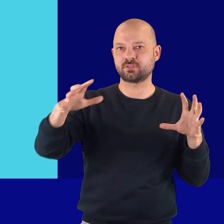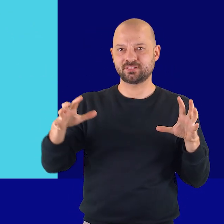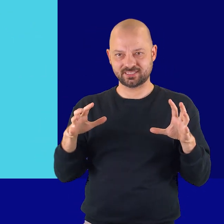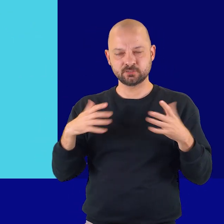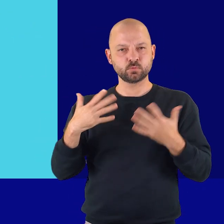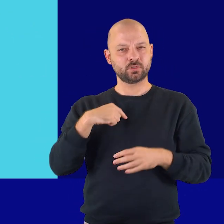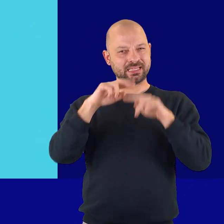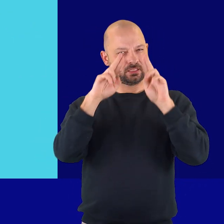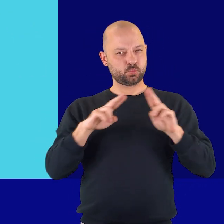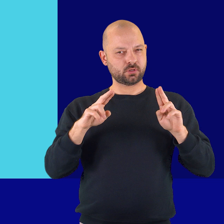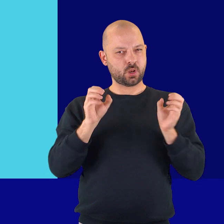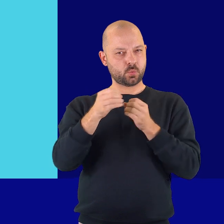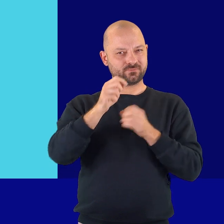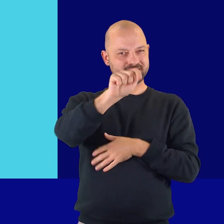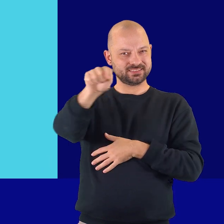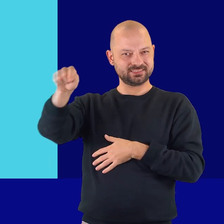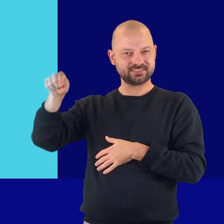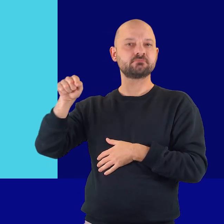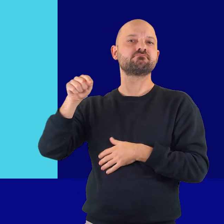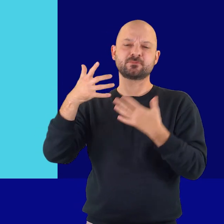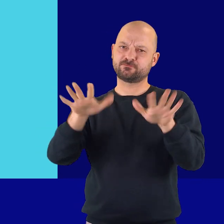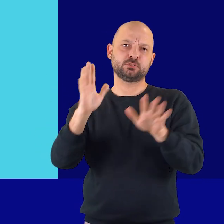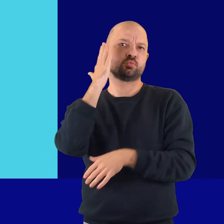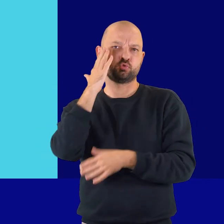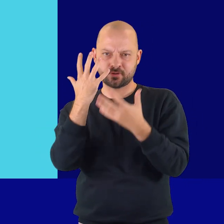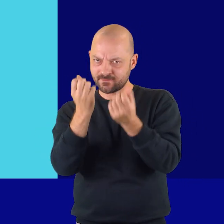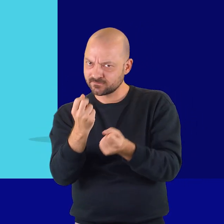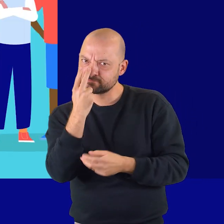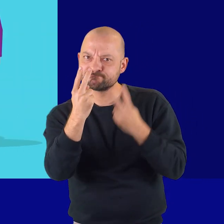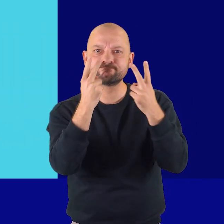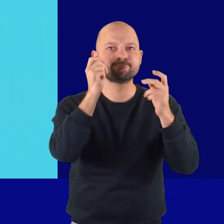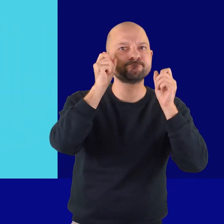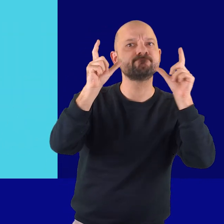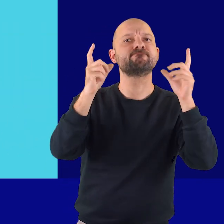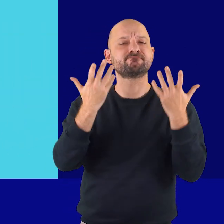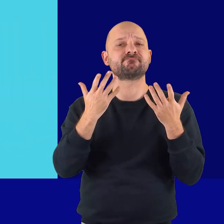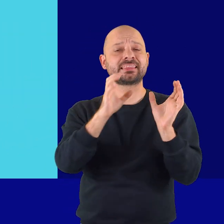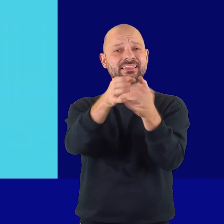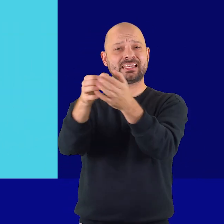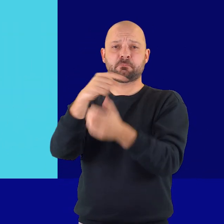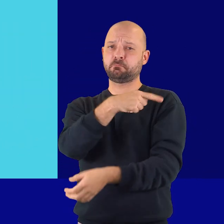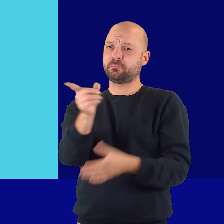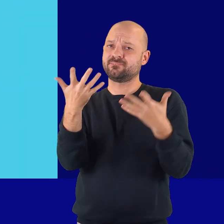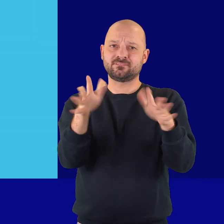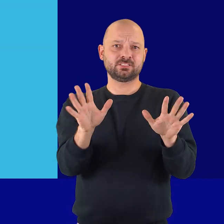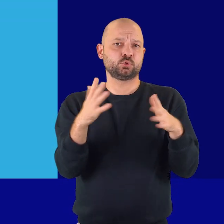Many of our international offices already take this into account because the teams there are often already diverse.